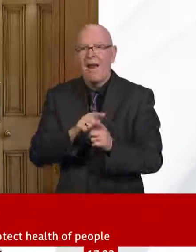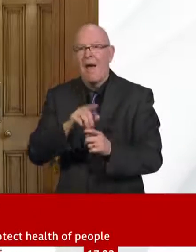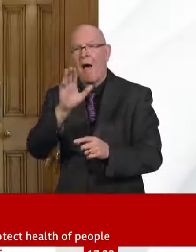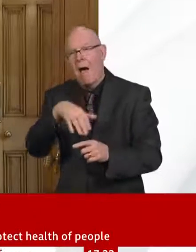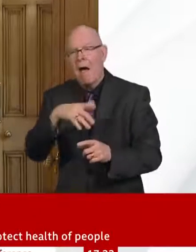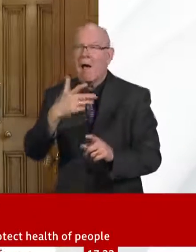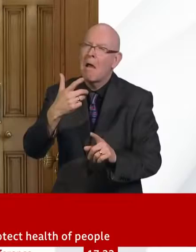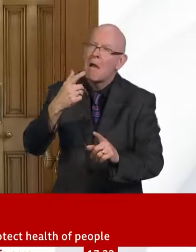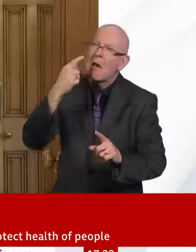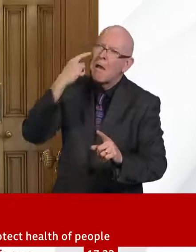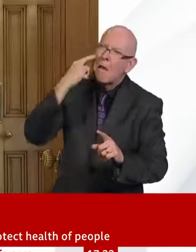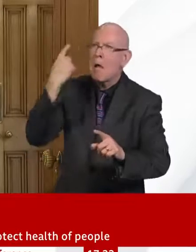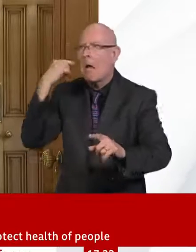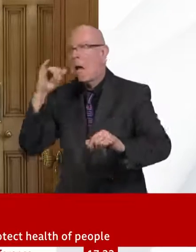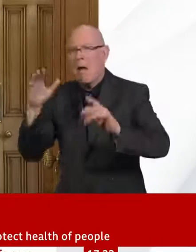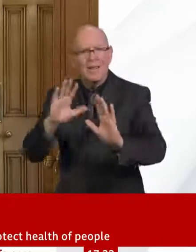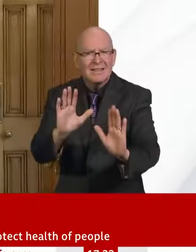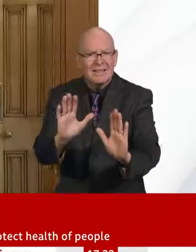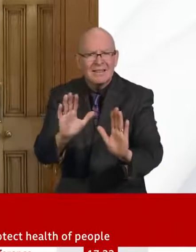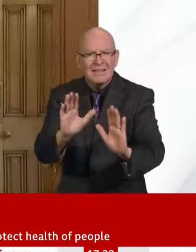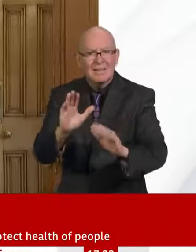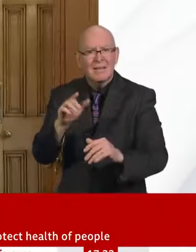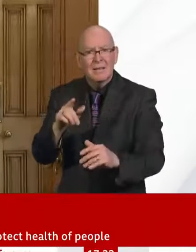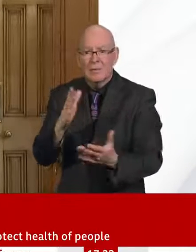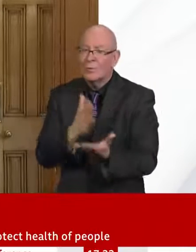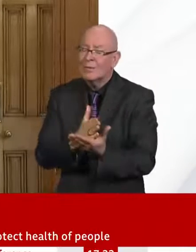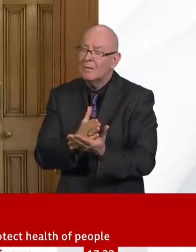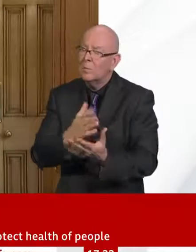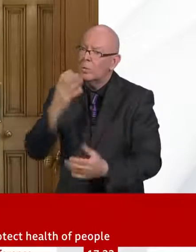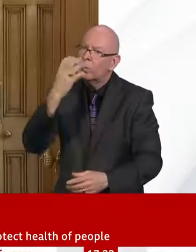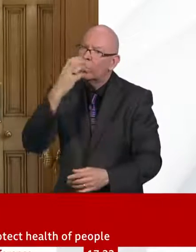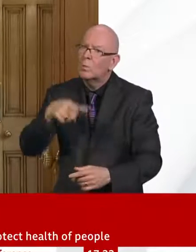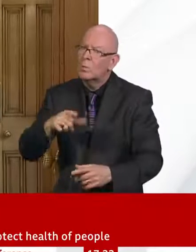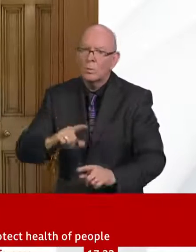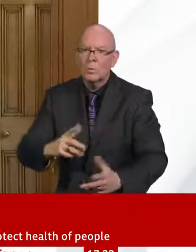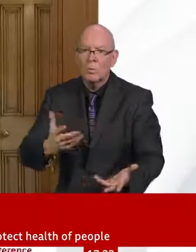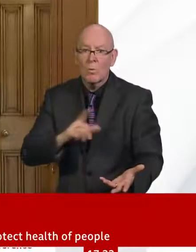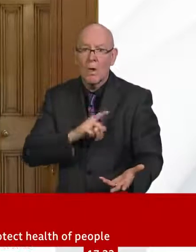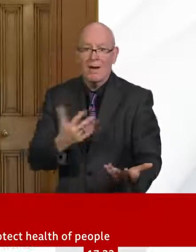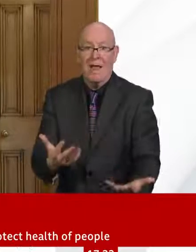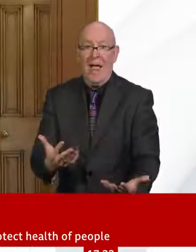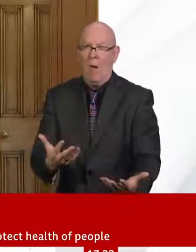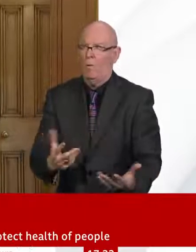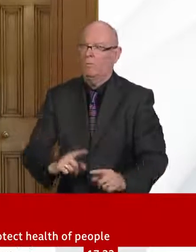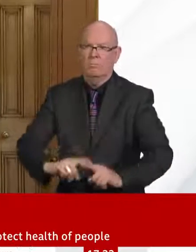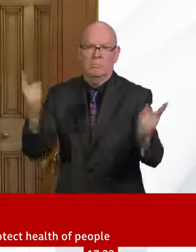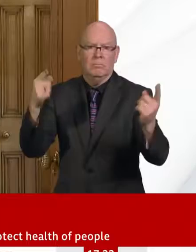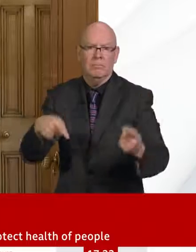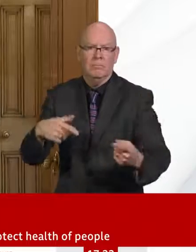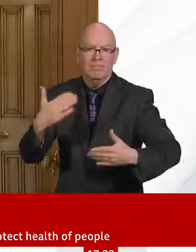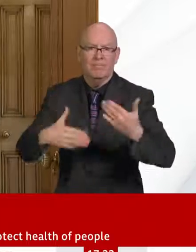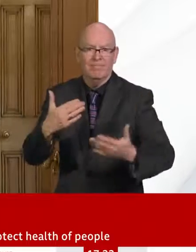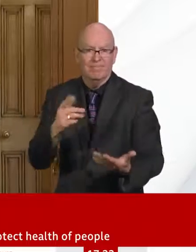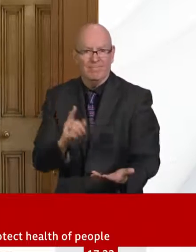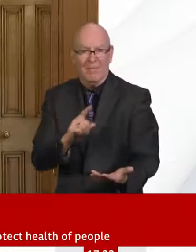we've put in place the measures we have. And I do believe that those measures will help mitigate some of the short term impact on our